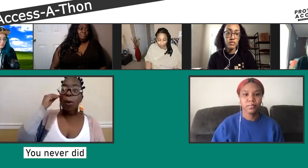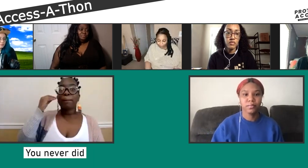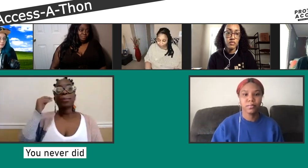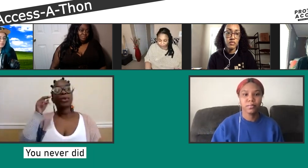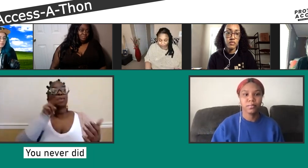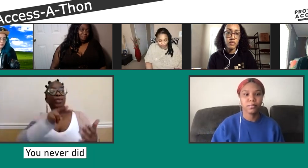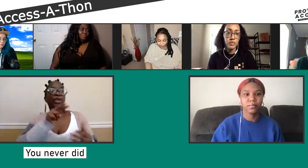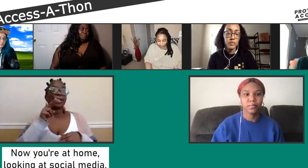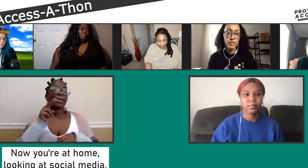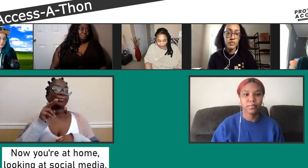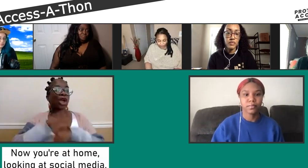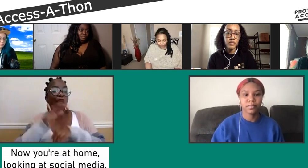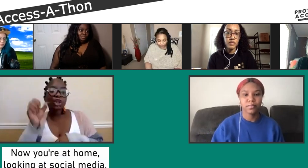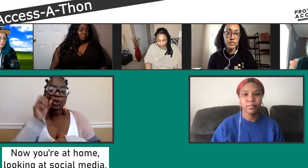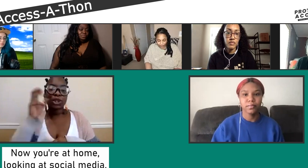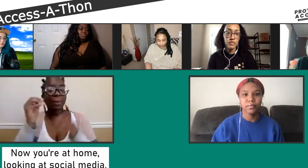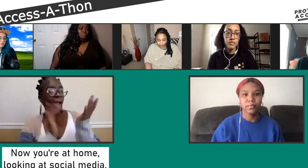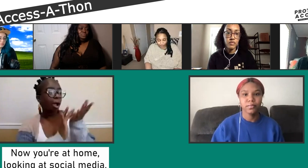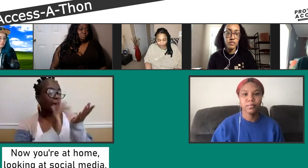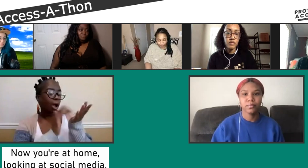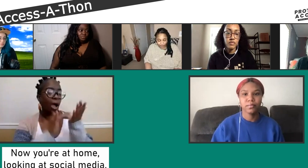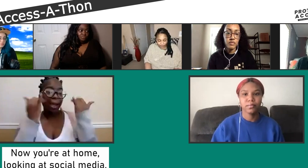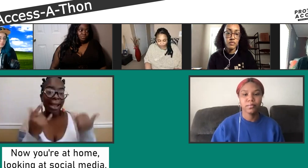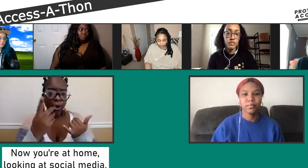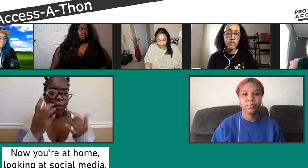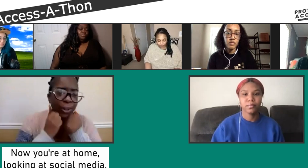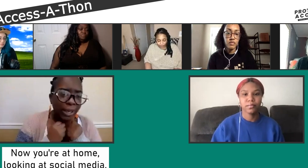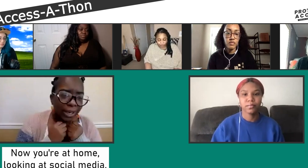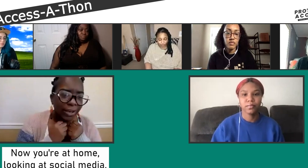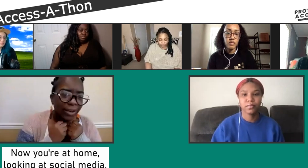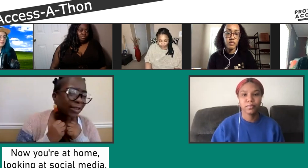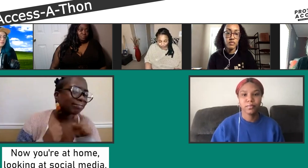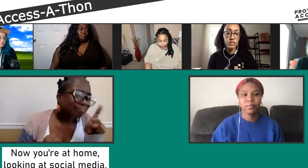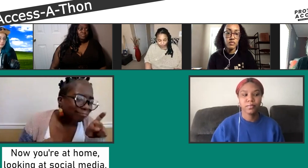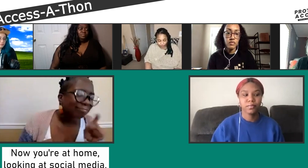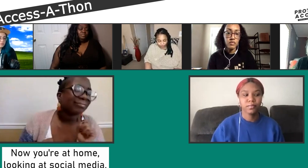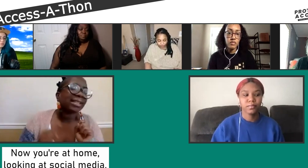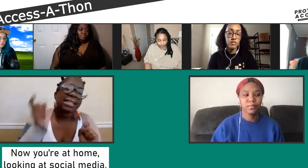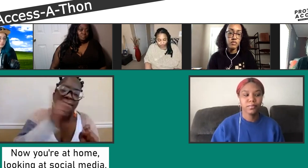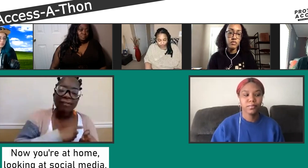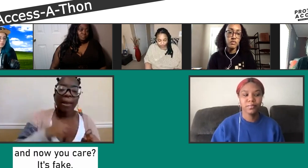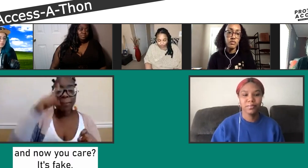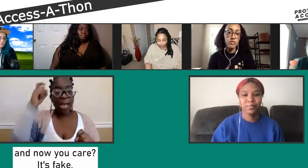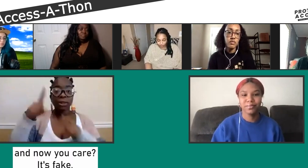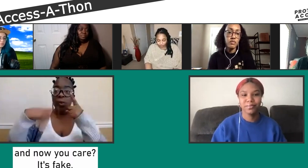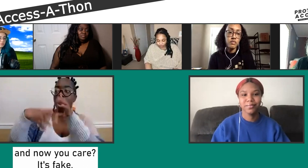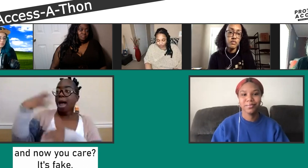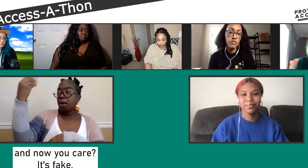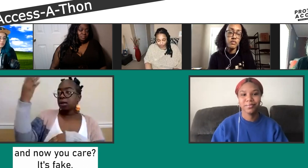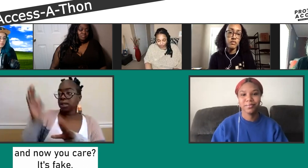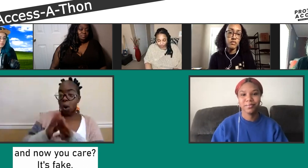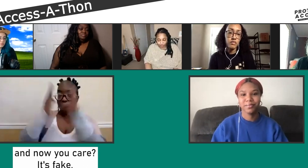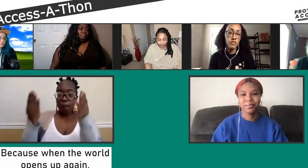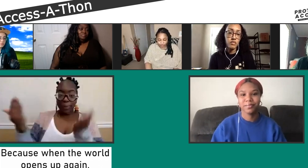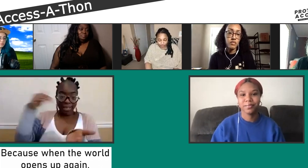actually were doing that before. You know, you weren't home on social media, and now we're on home social media looking, and now you care, and